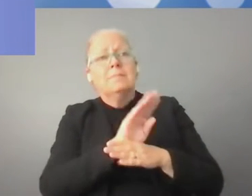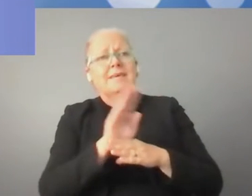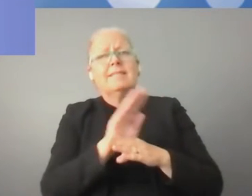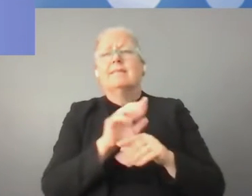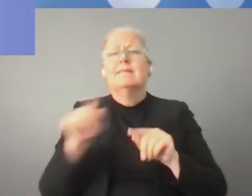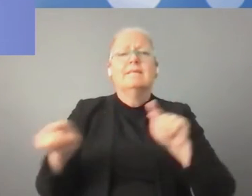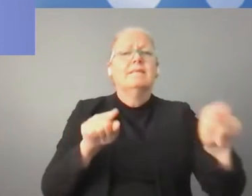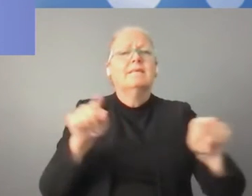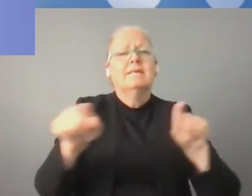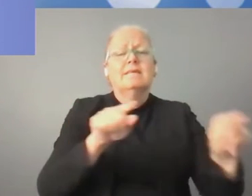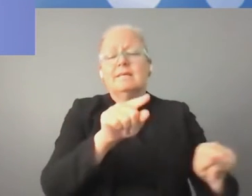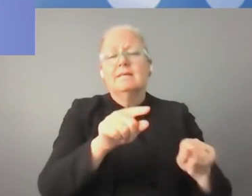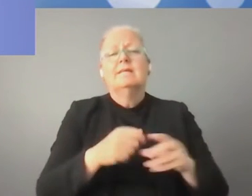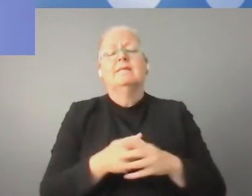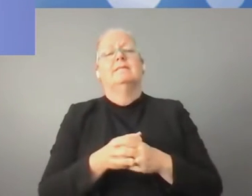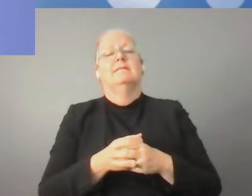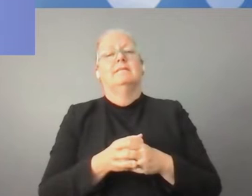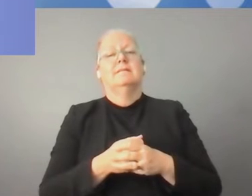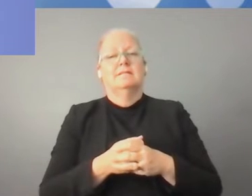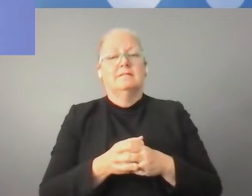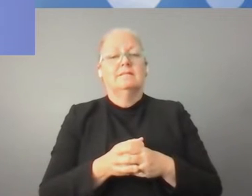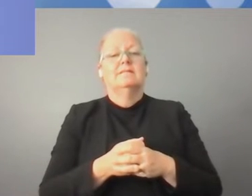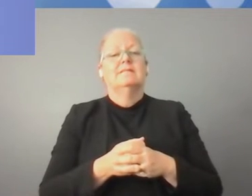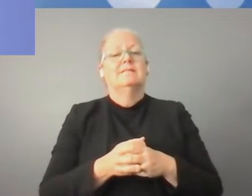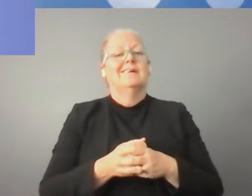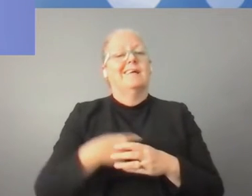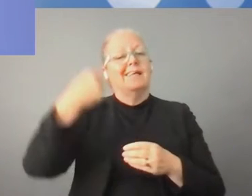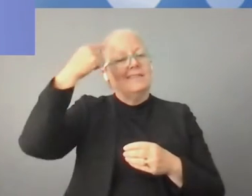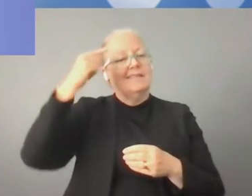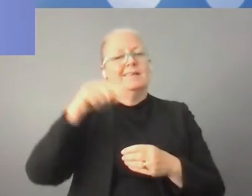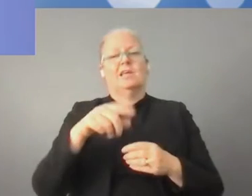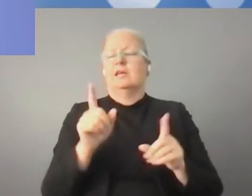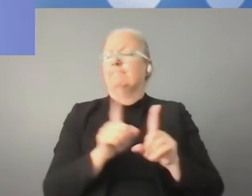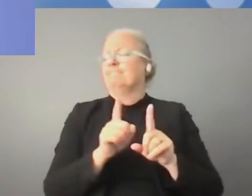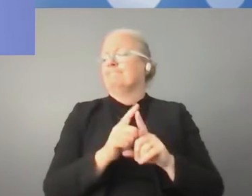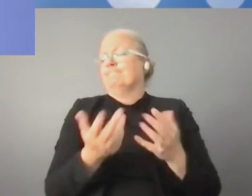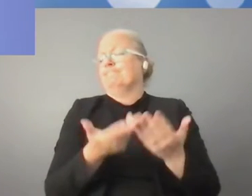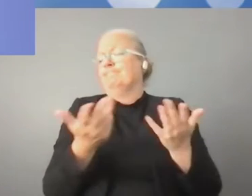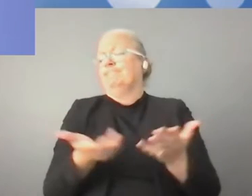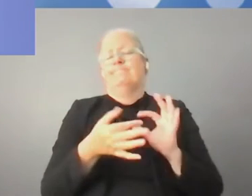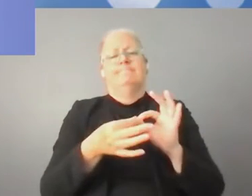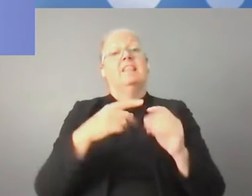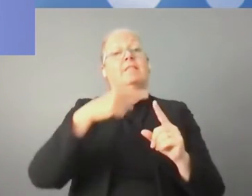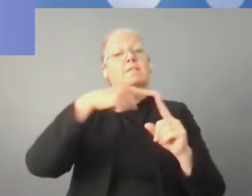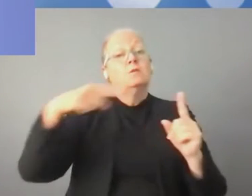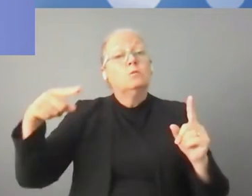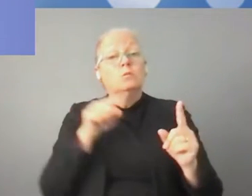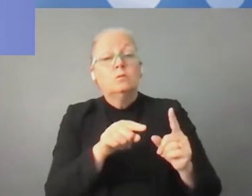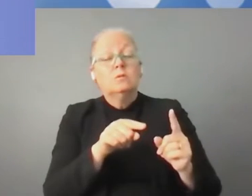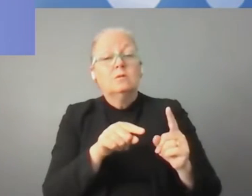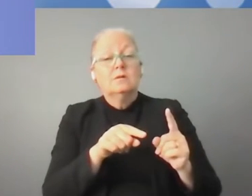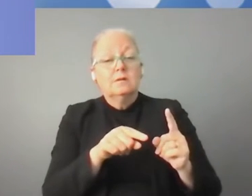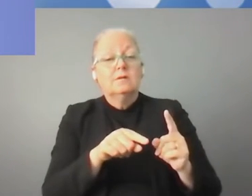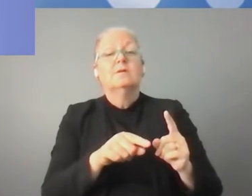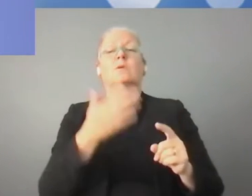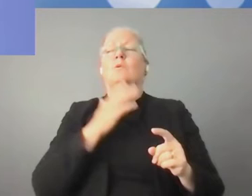on the elements of digital infrastructure, such as widespread access to